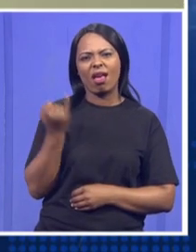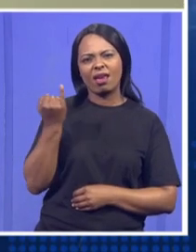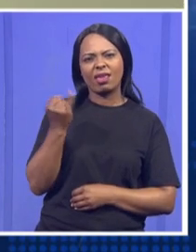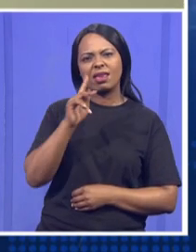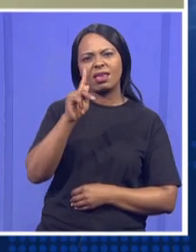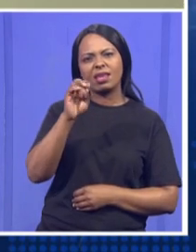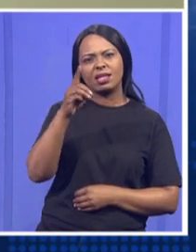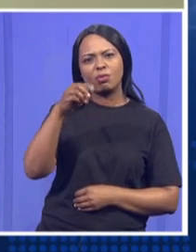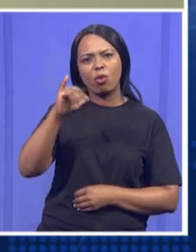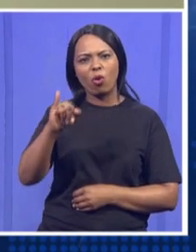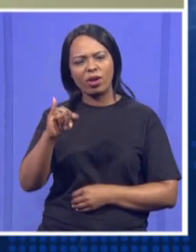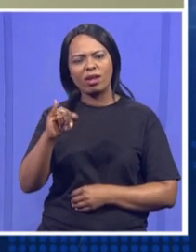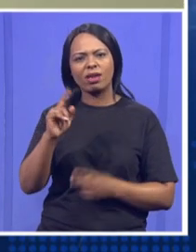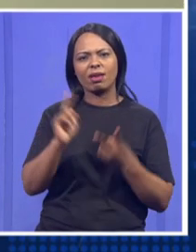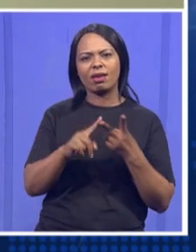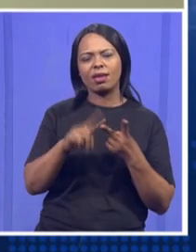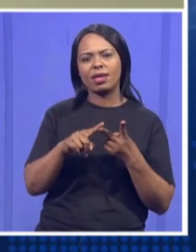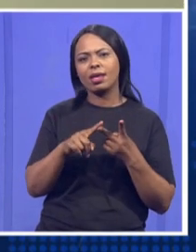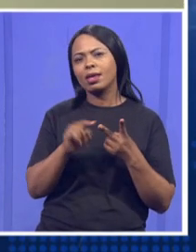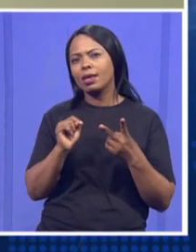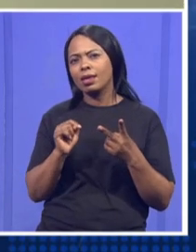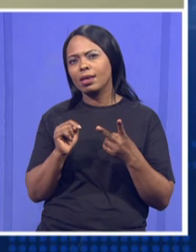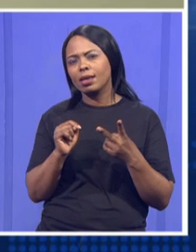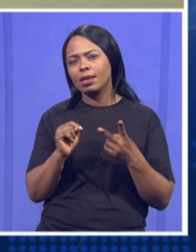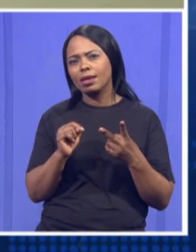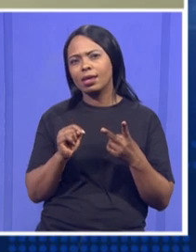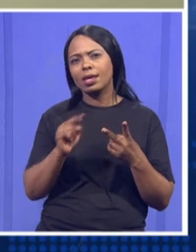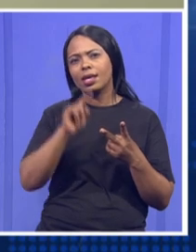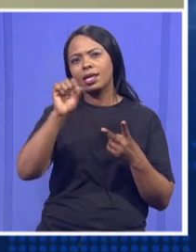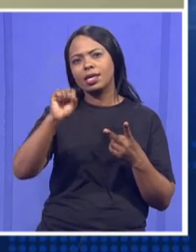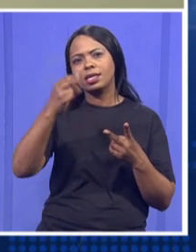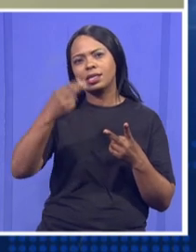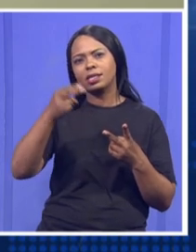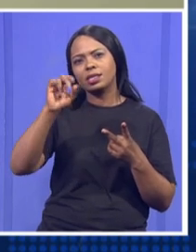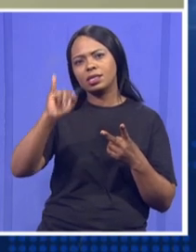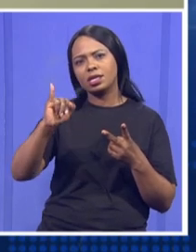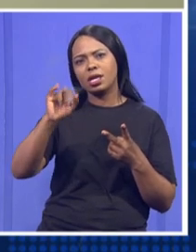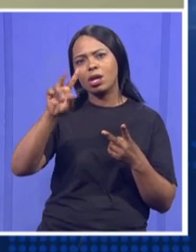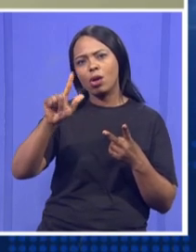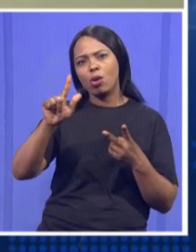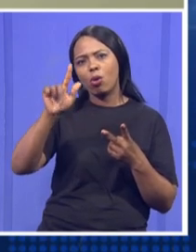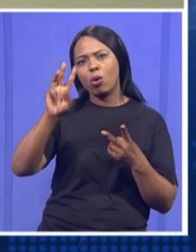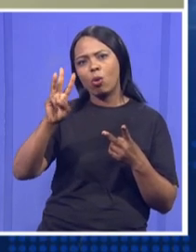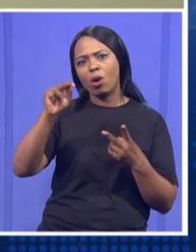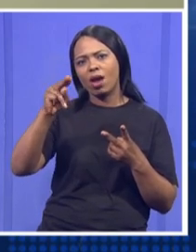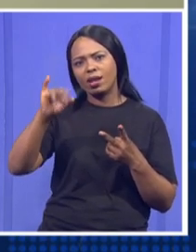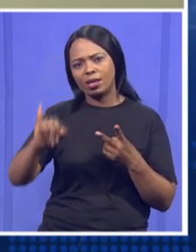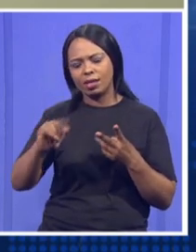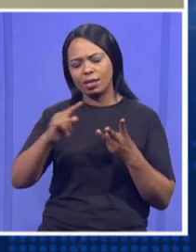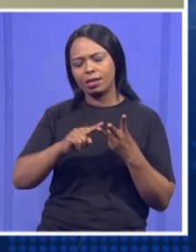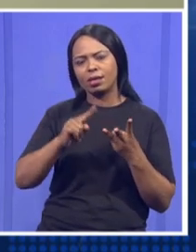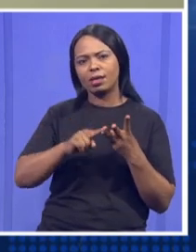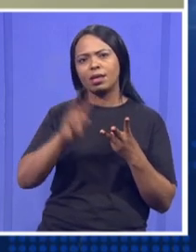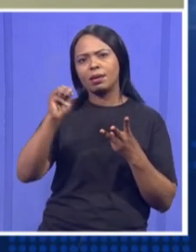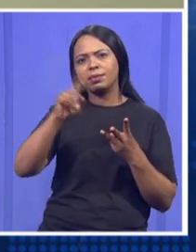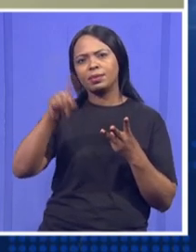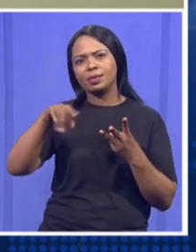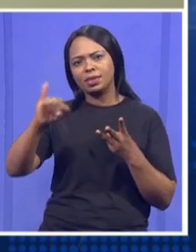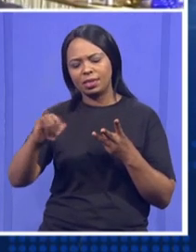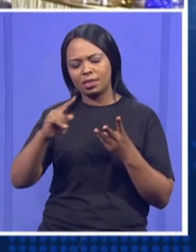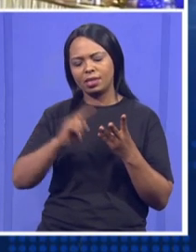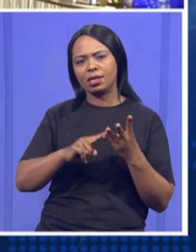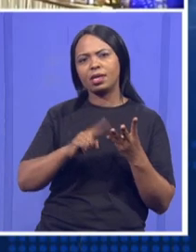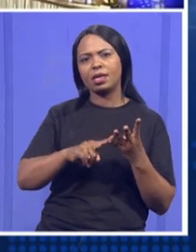Diale, I'm thinking of Ezra or Chilwani, I'm also thinking of Mzi Kumalo or Olesiyo Makubela. So